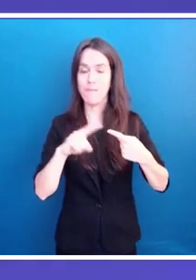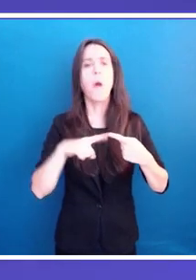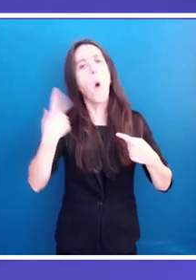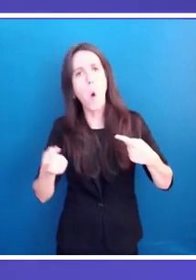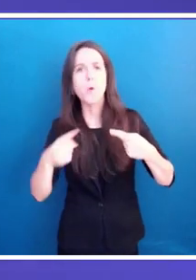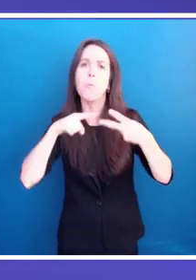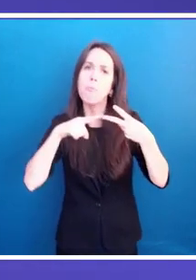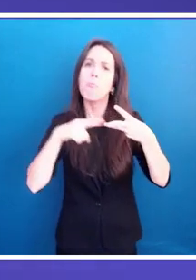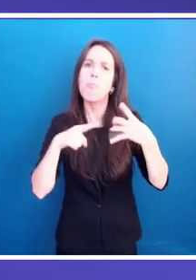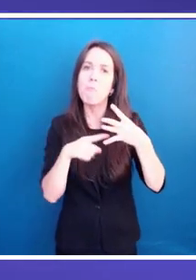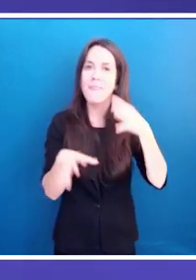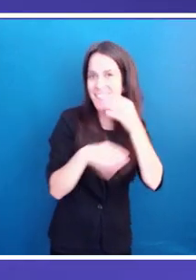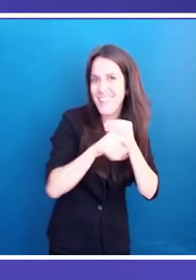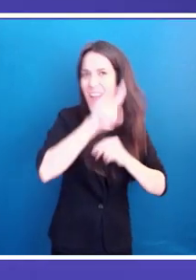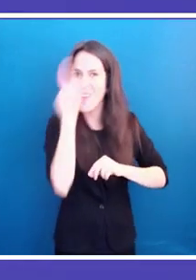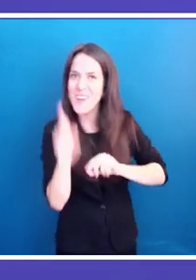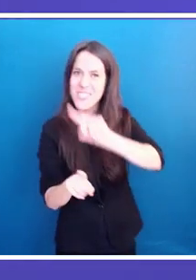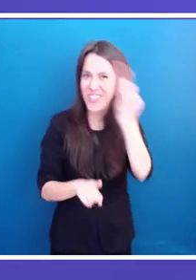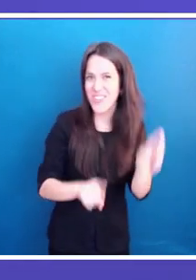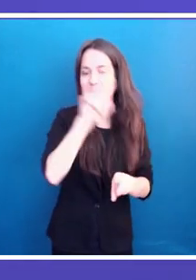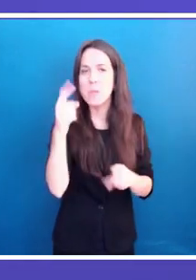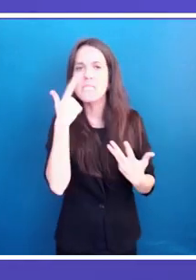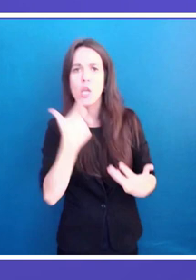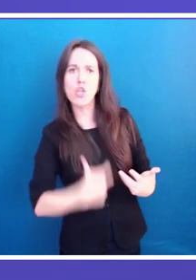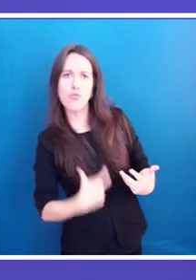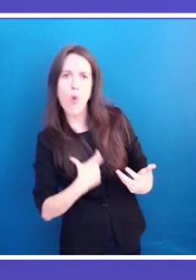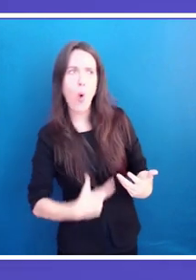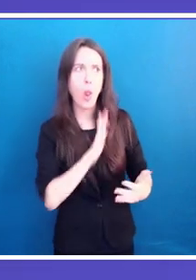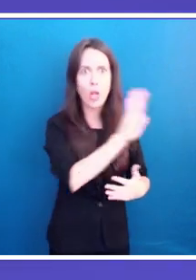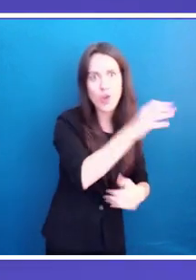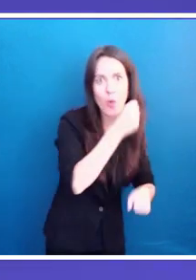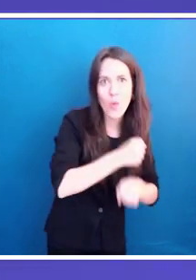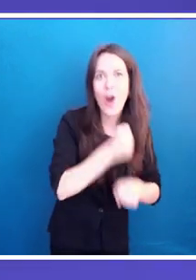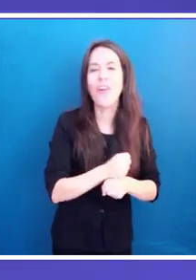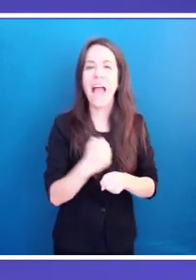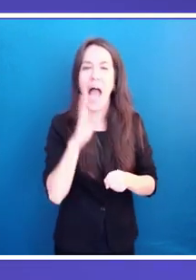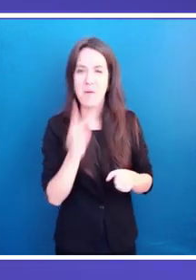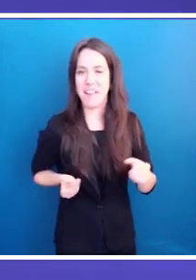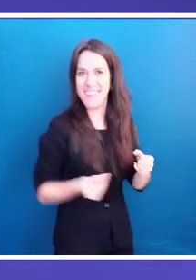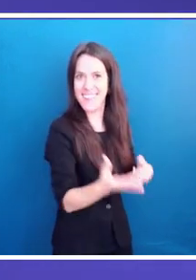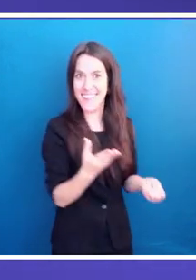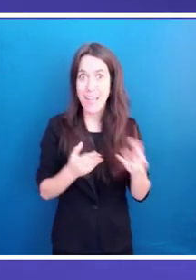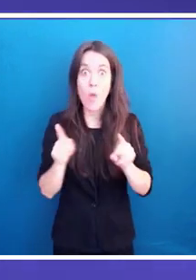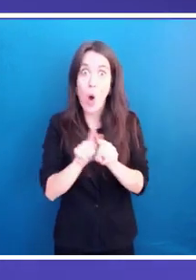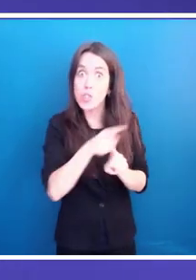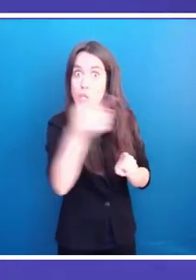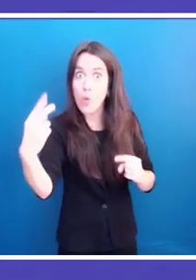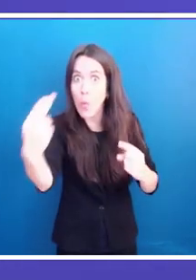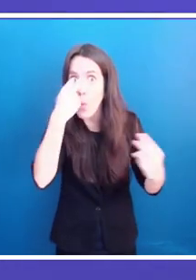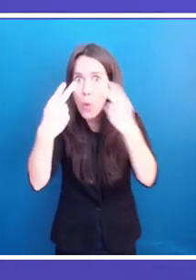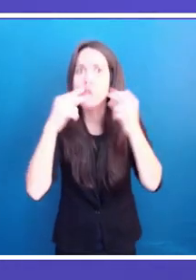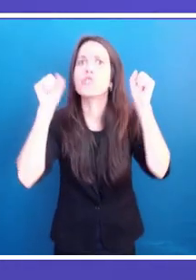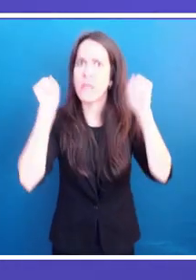based on the role or function you undertake. The audience can also send their questions and